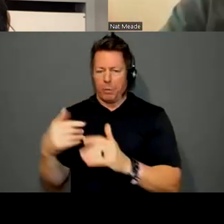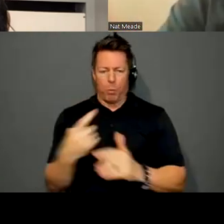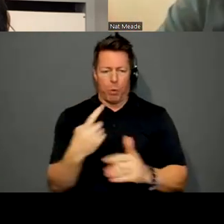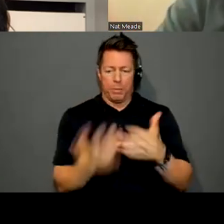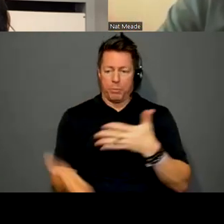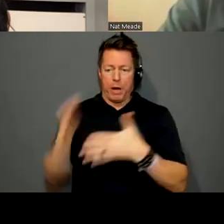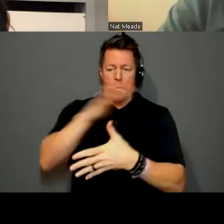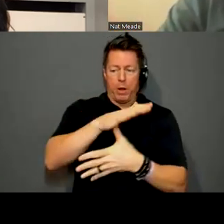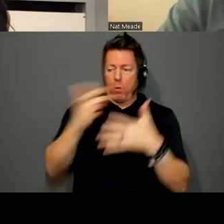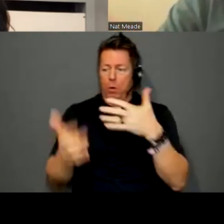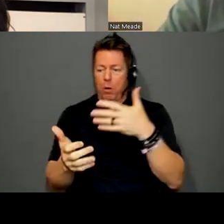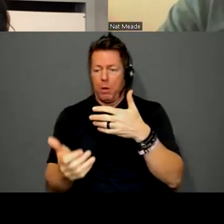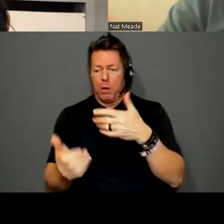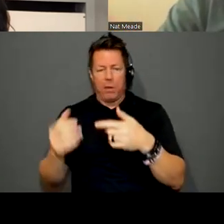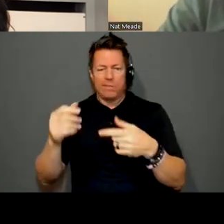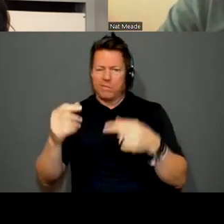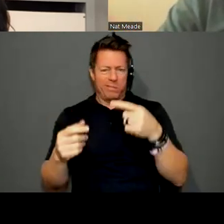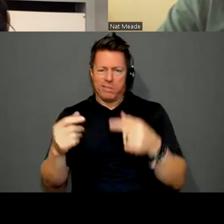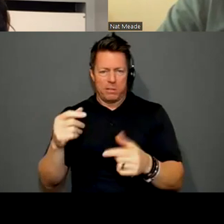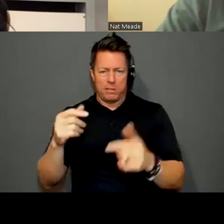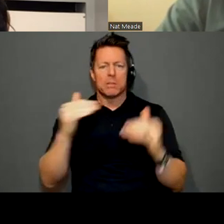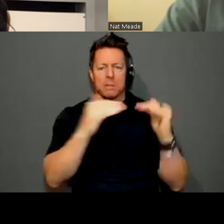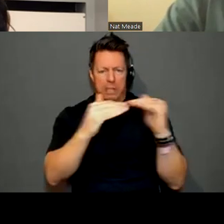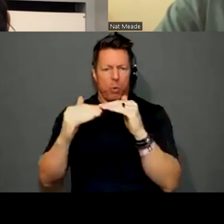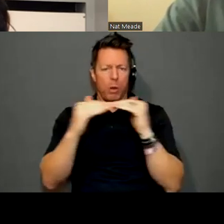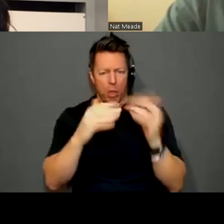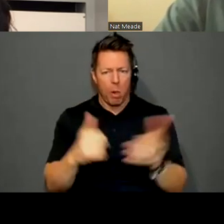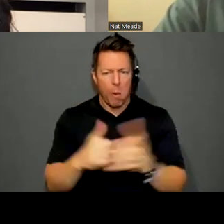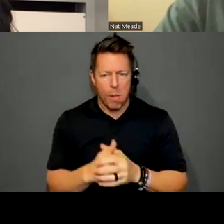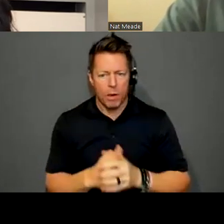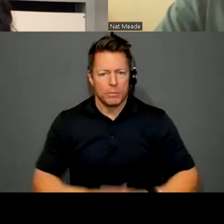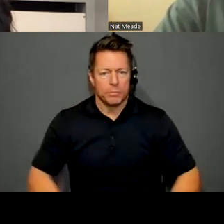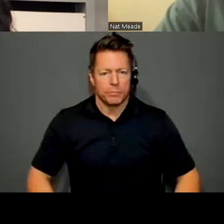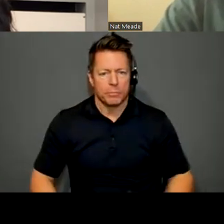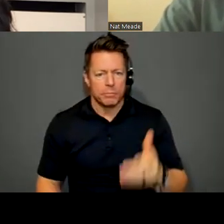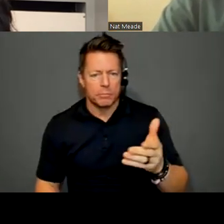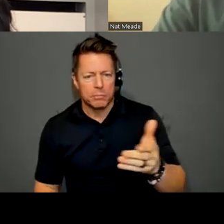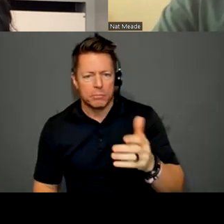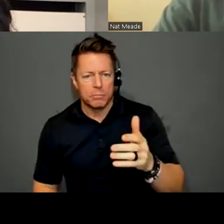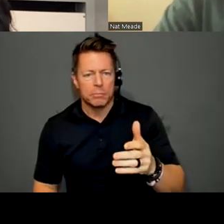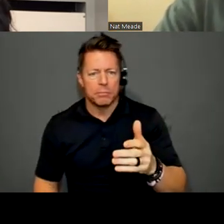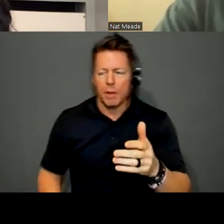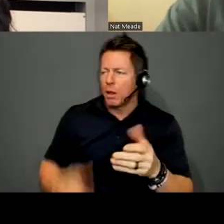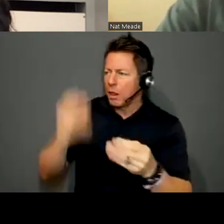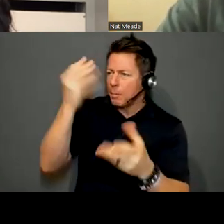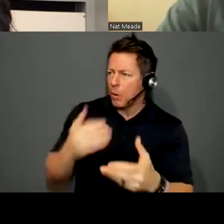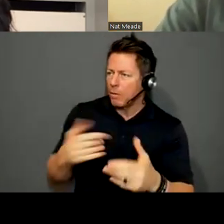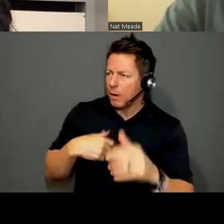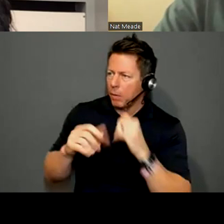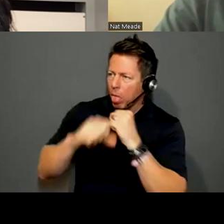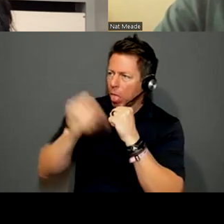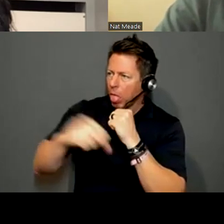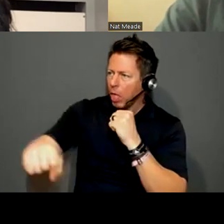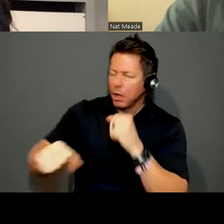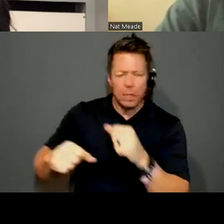of a back and forth figuring them out. And with my most recent work. Sorry. And let me know if I'm going too long. Oh, you are